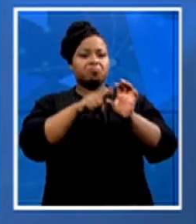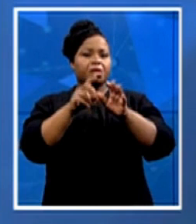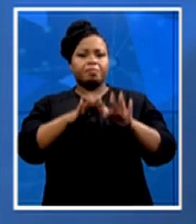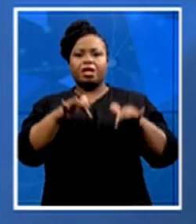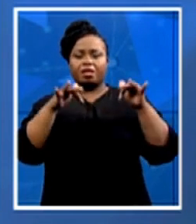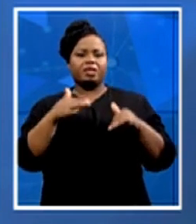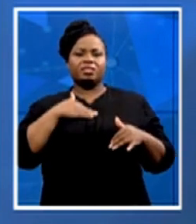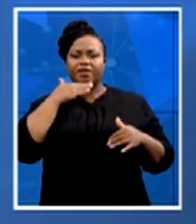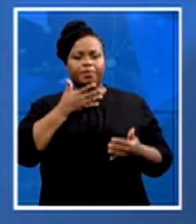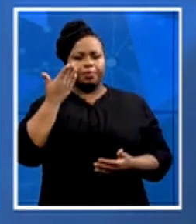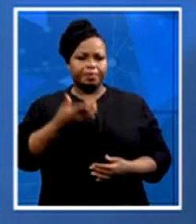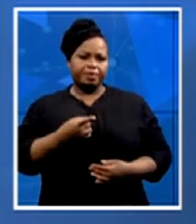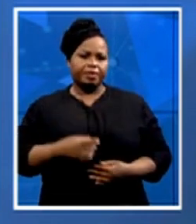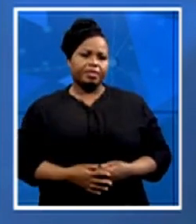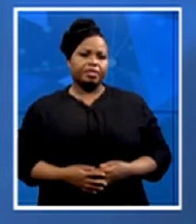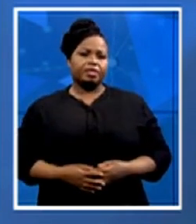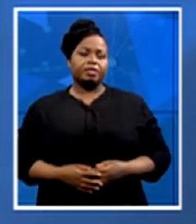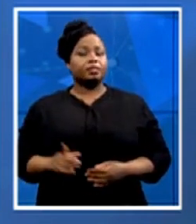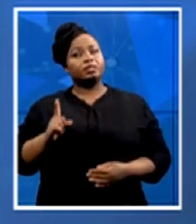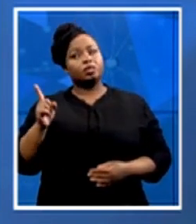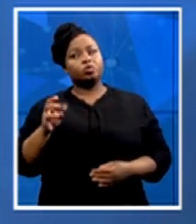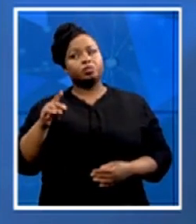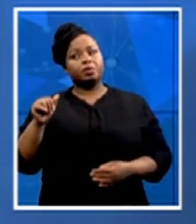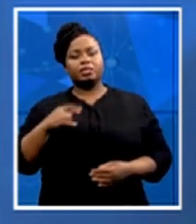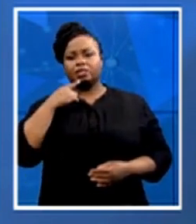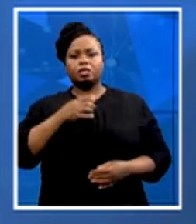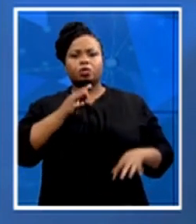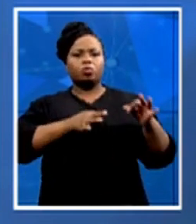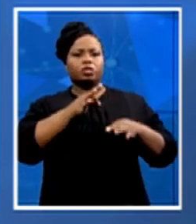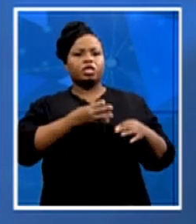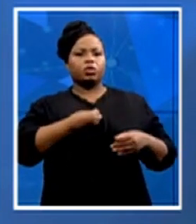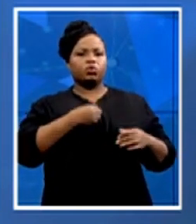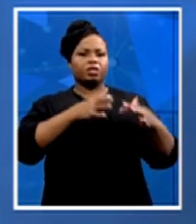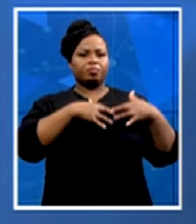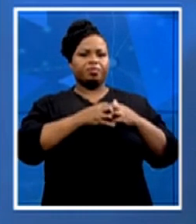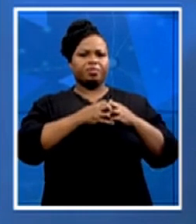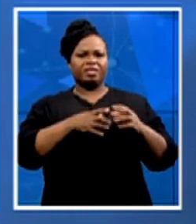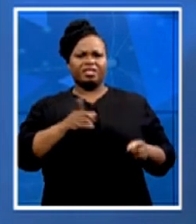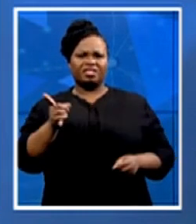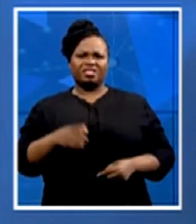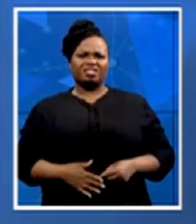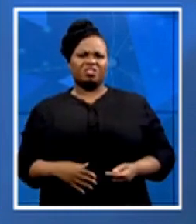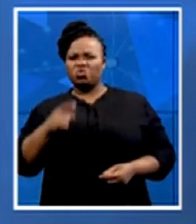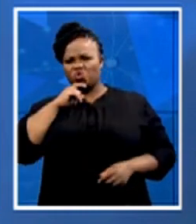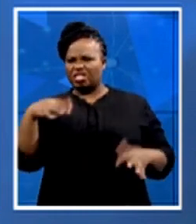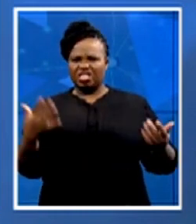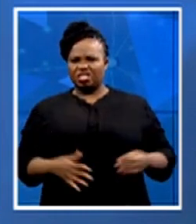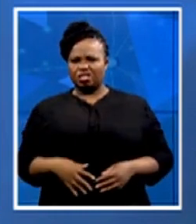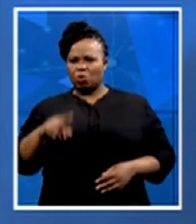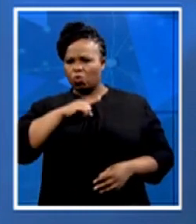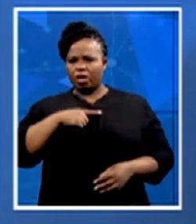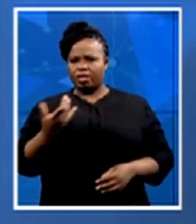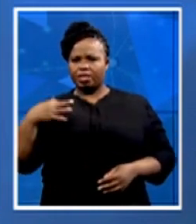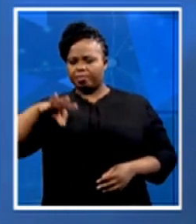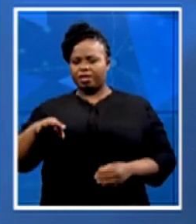Mousimanechape says, political youth formations are just useless and baseless because they benefit only the few and selected ones. Kisha,